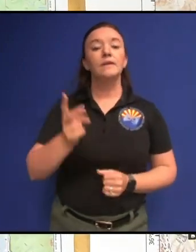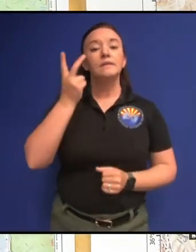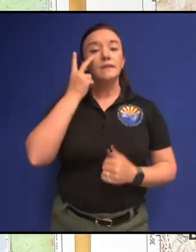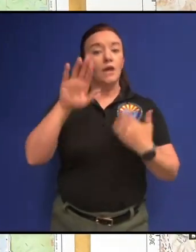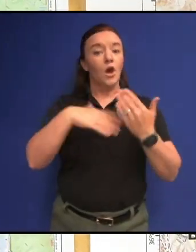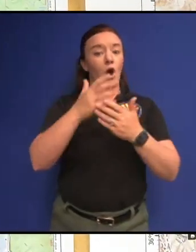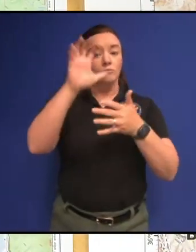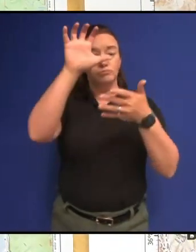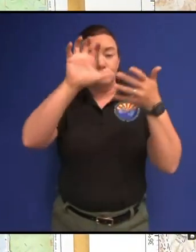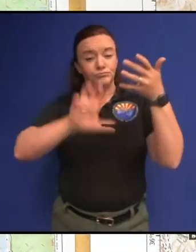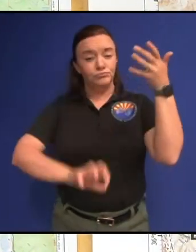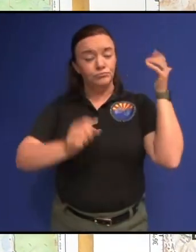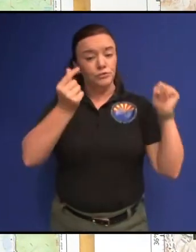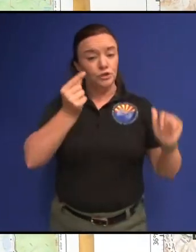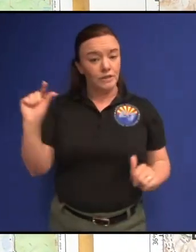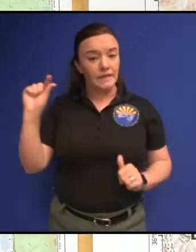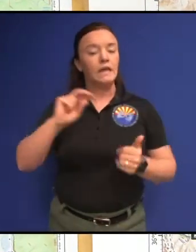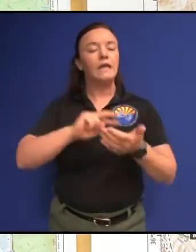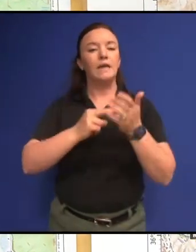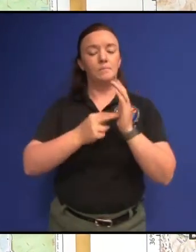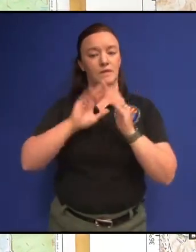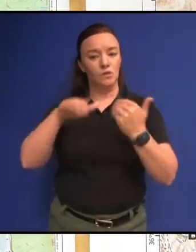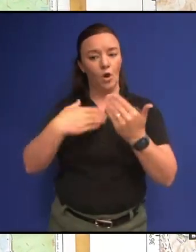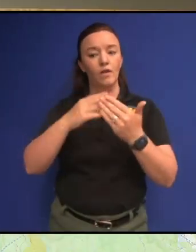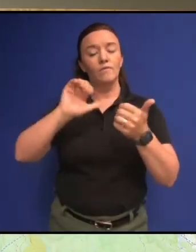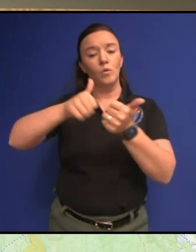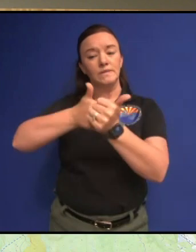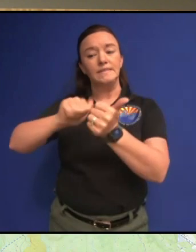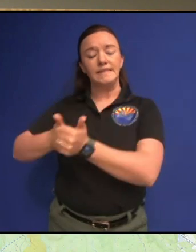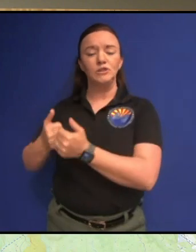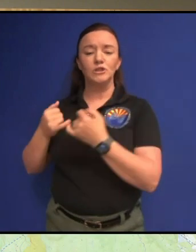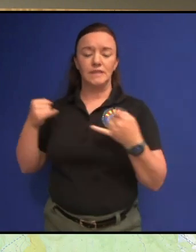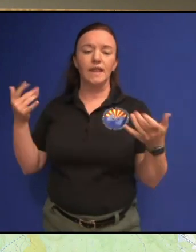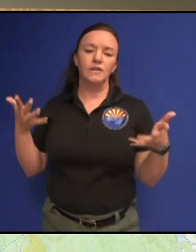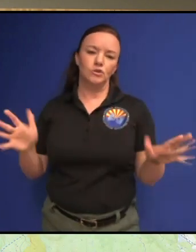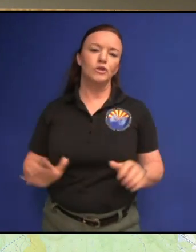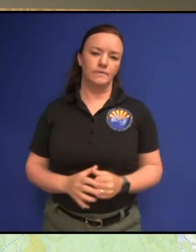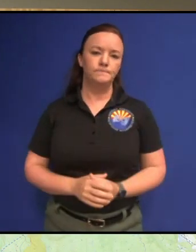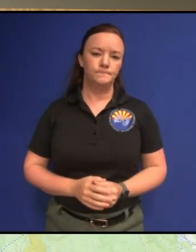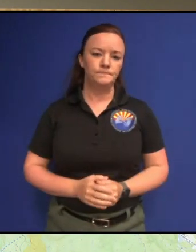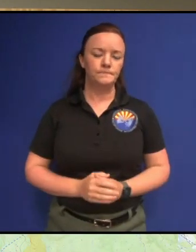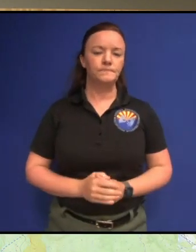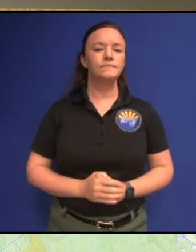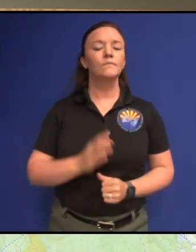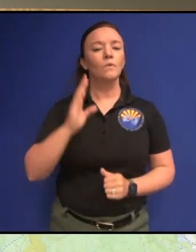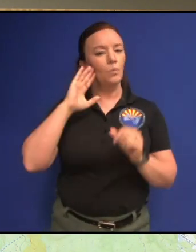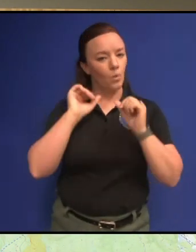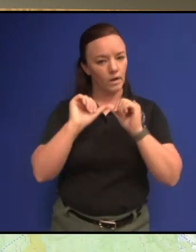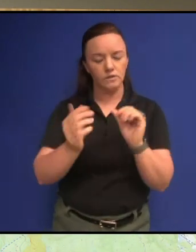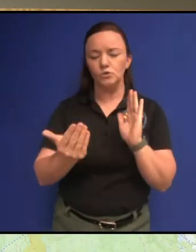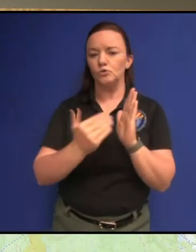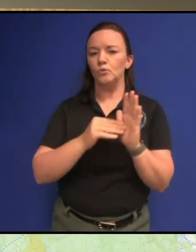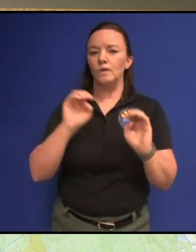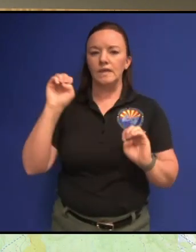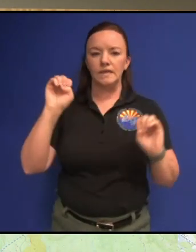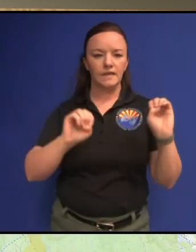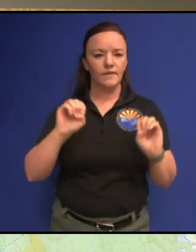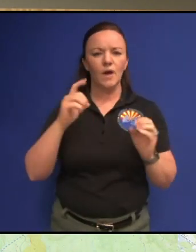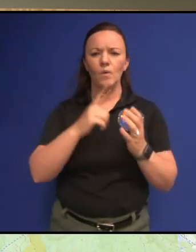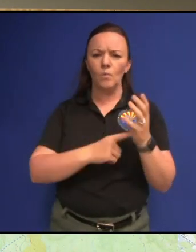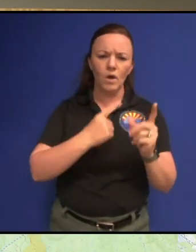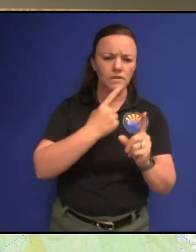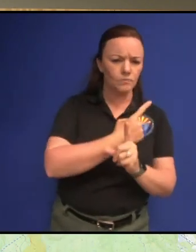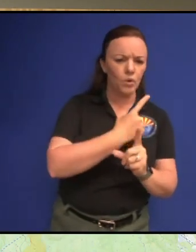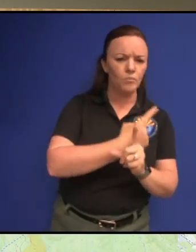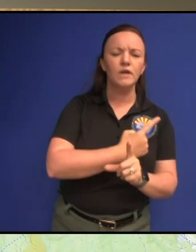then all those contingency lines will be done now you know to continue to reevaluate what's appropriate and we'll be